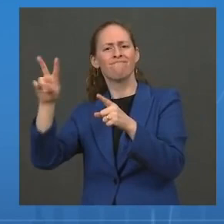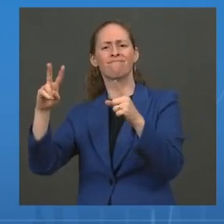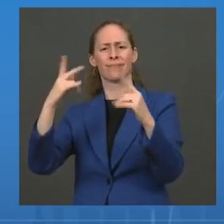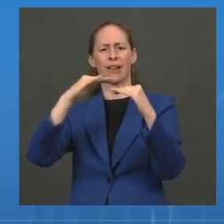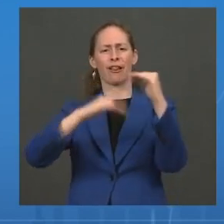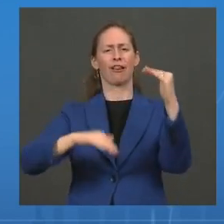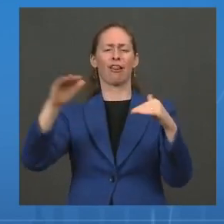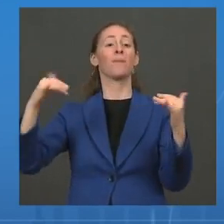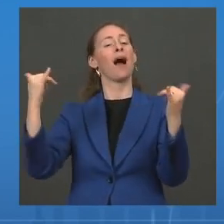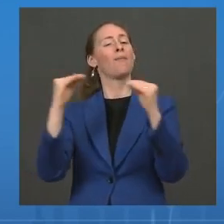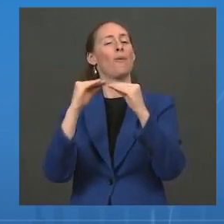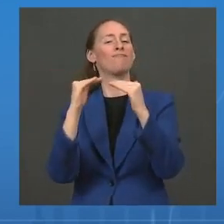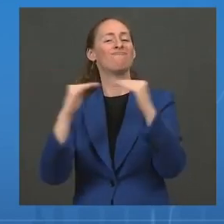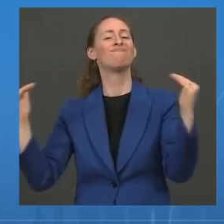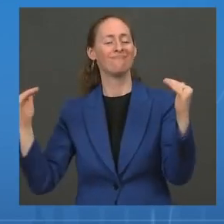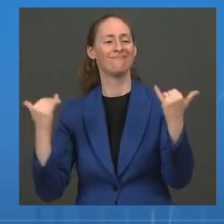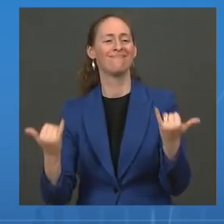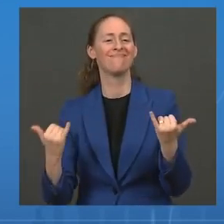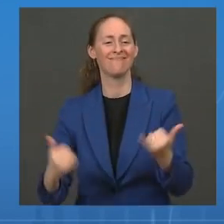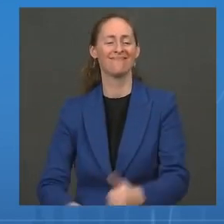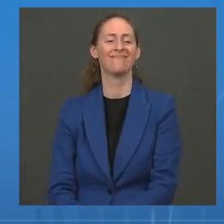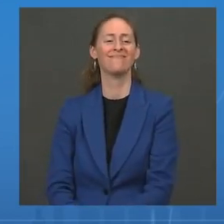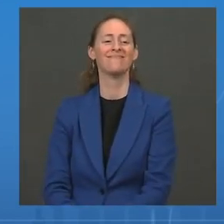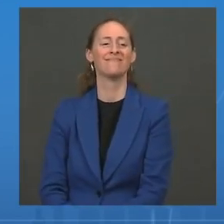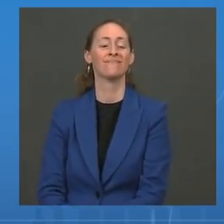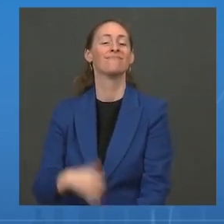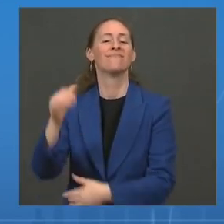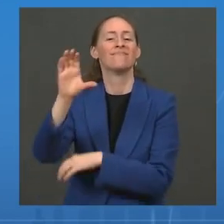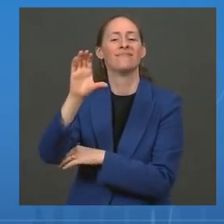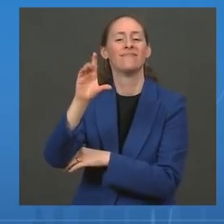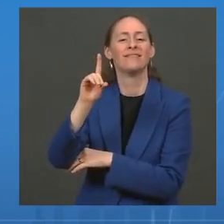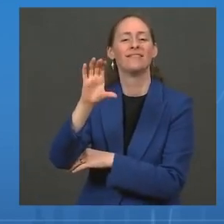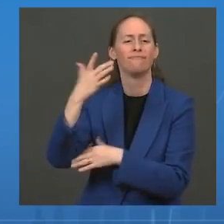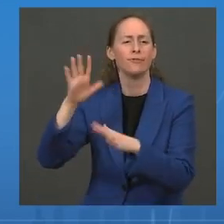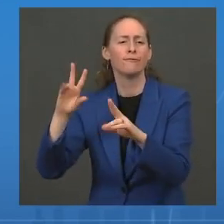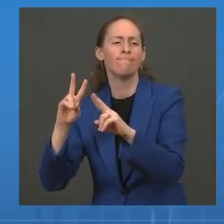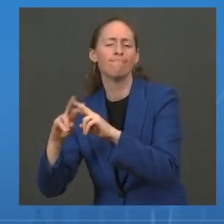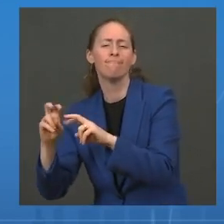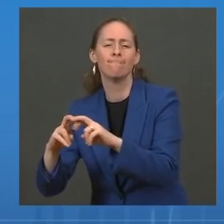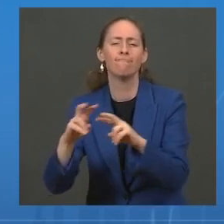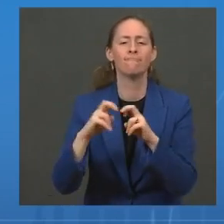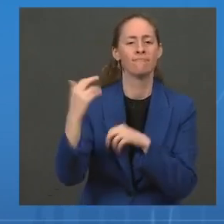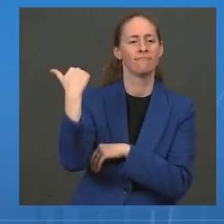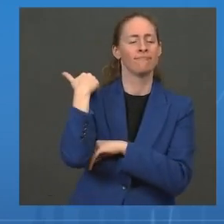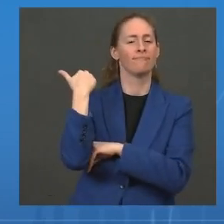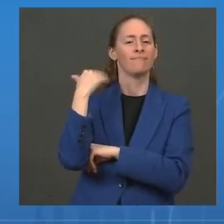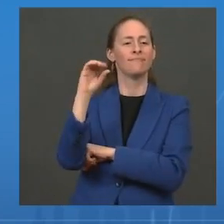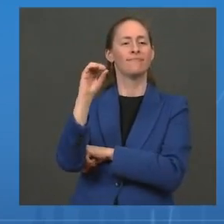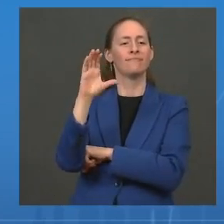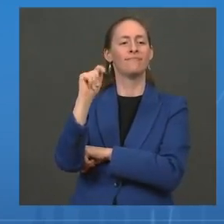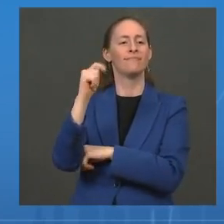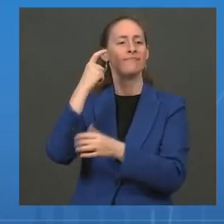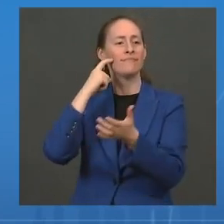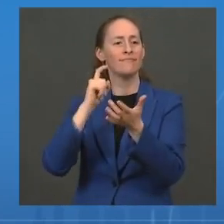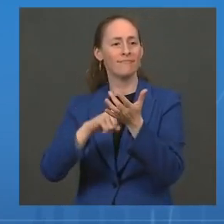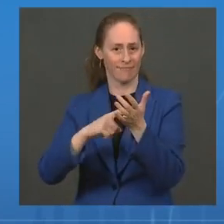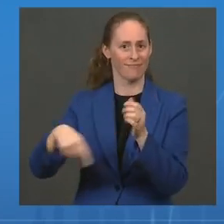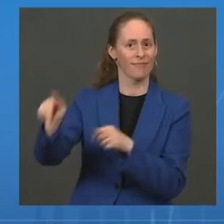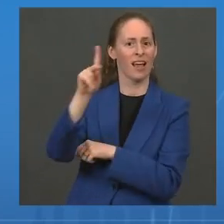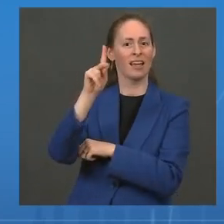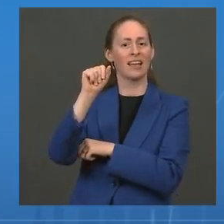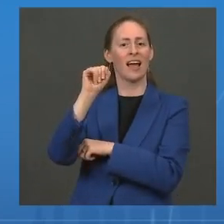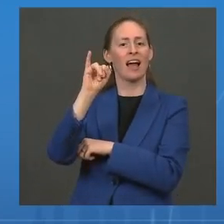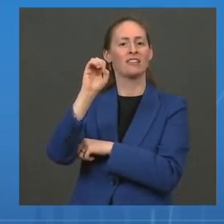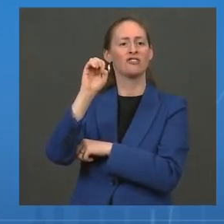Immunization Survey that was completed at the end of October that mirrors the data we've seen from the Kaiser Family Foundation, from the Pew Research Center,